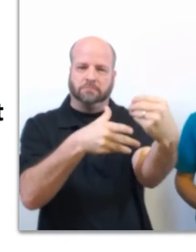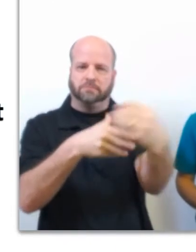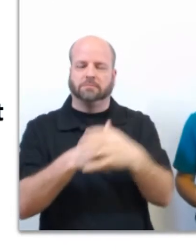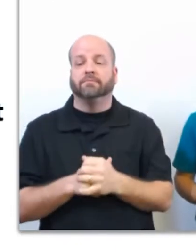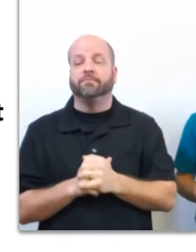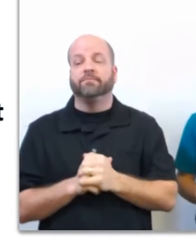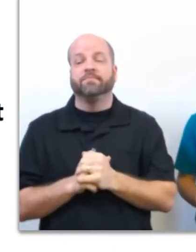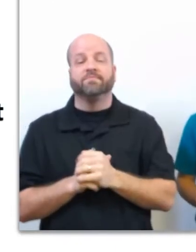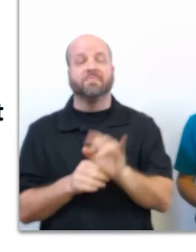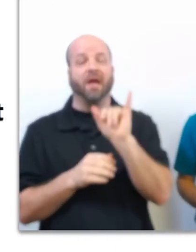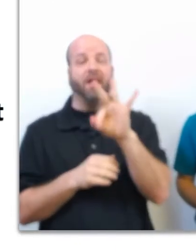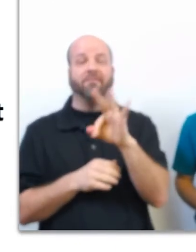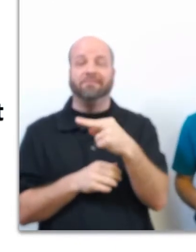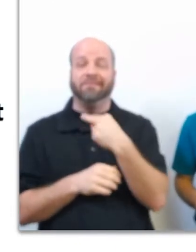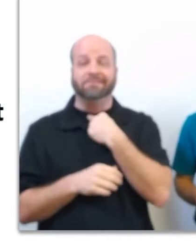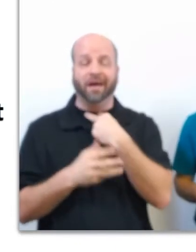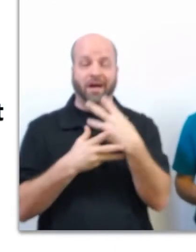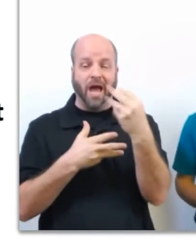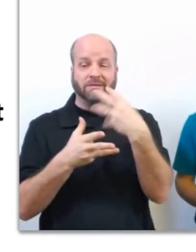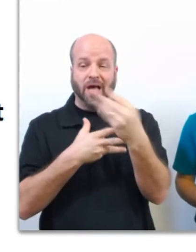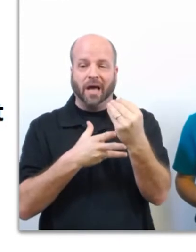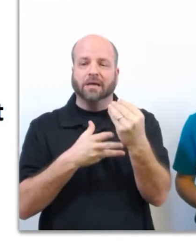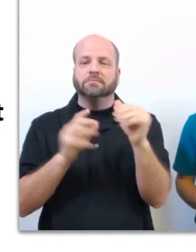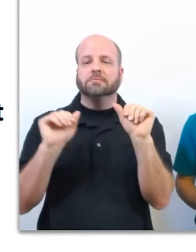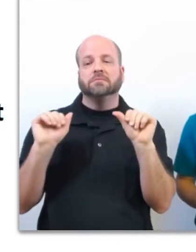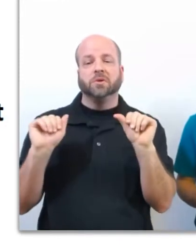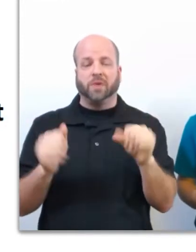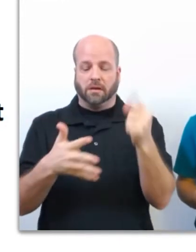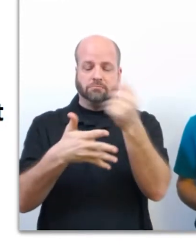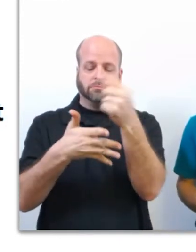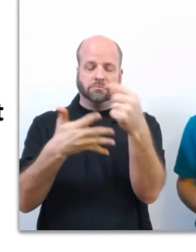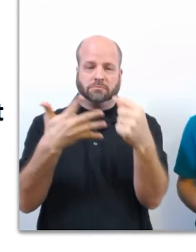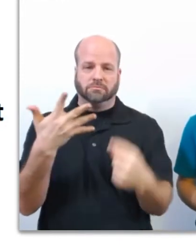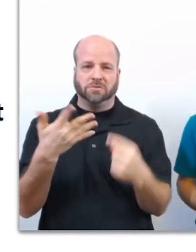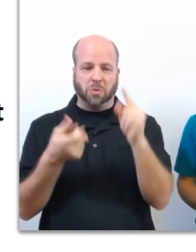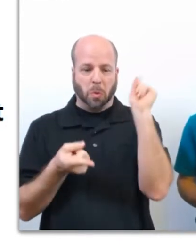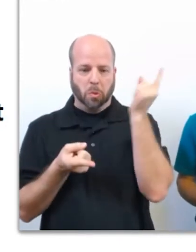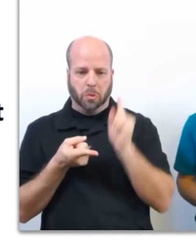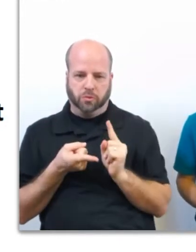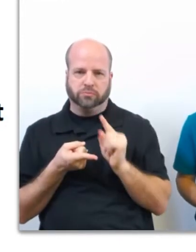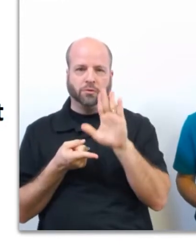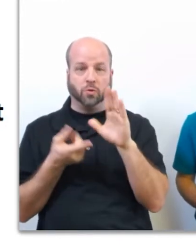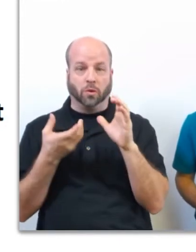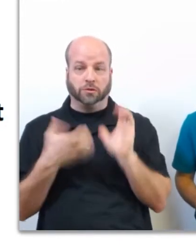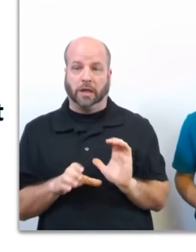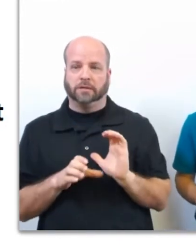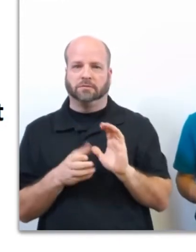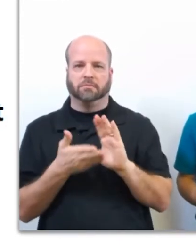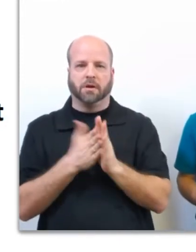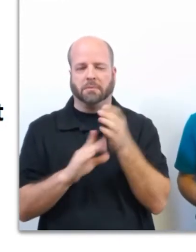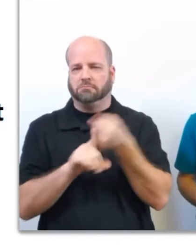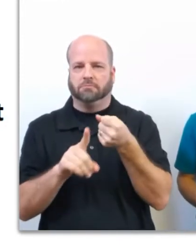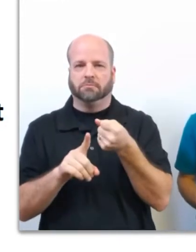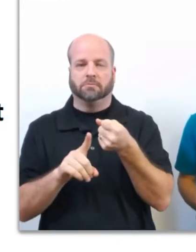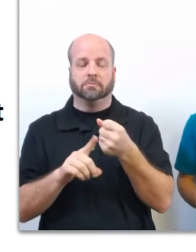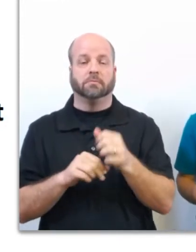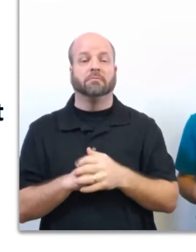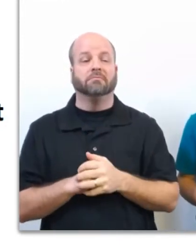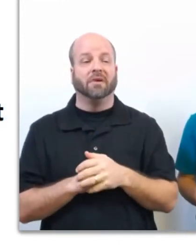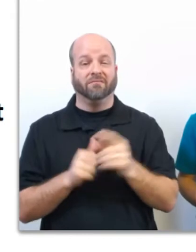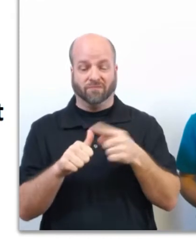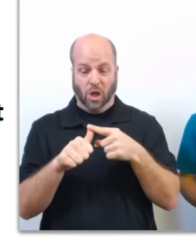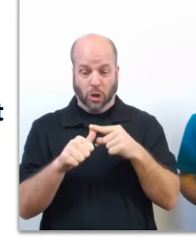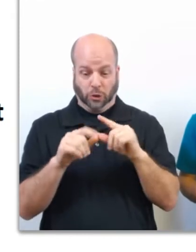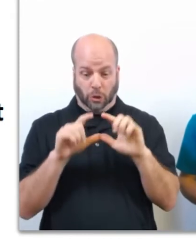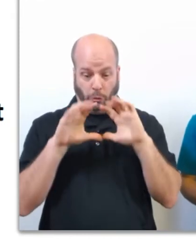If you are stuck outside, there are some steps you can take to try and minimize your chance of being struck. First, if in a